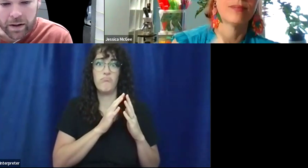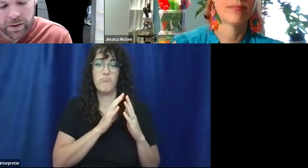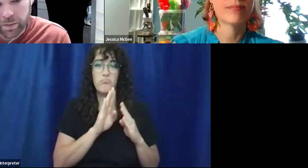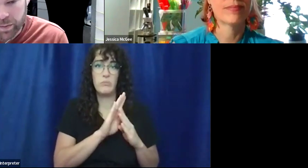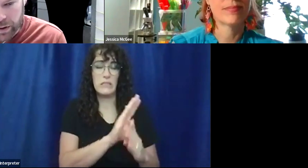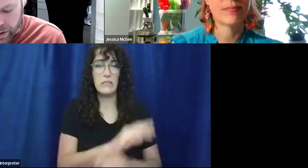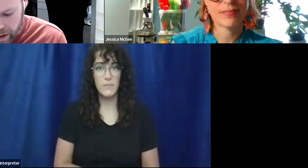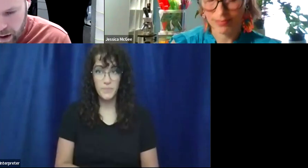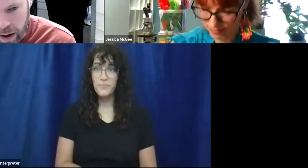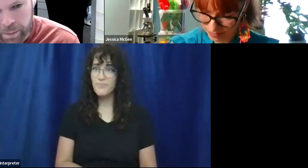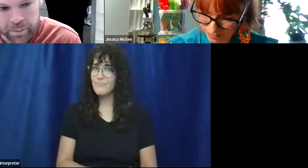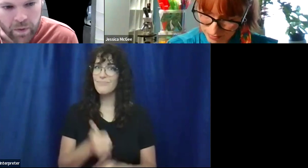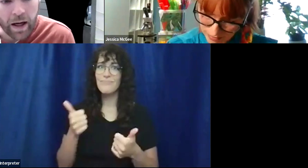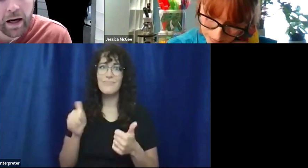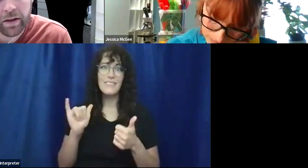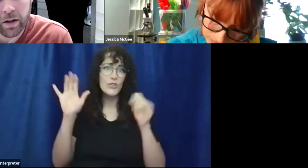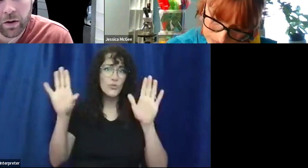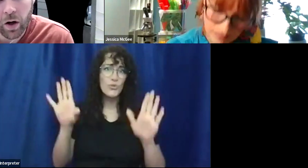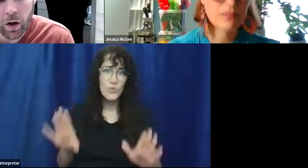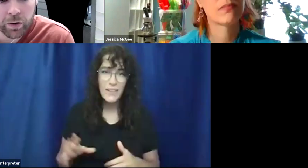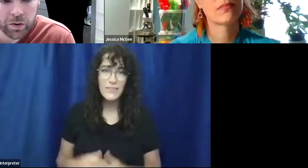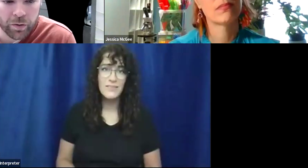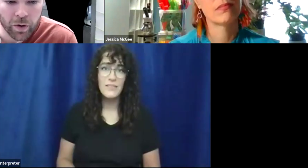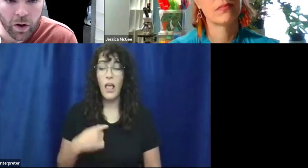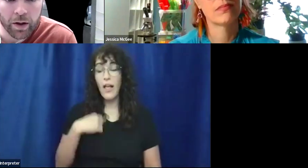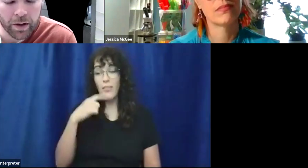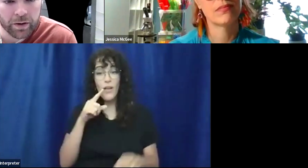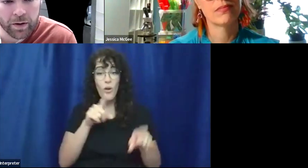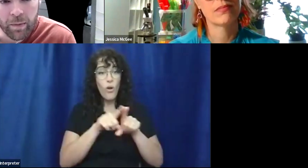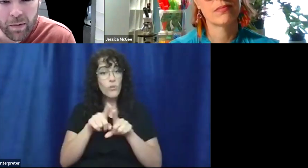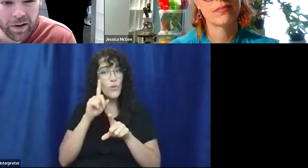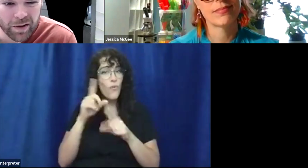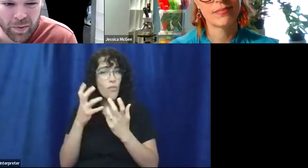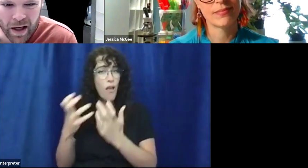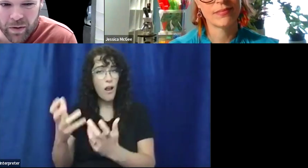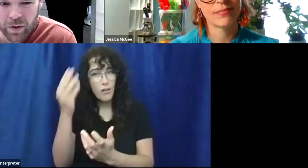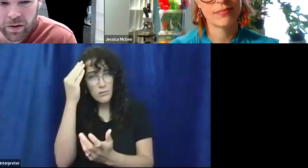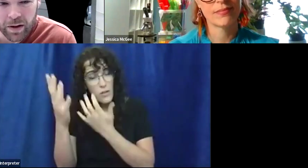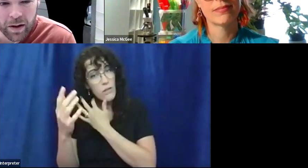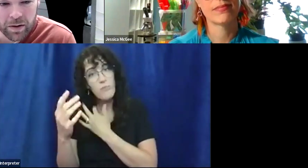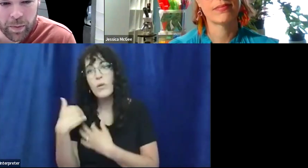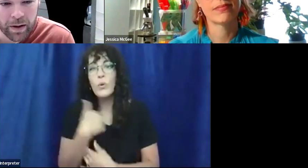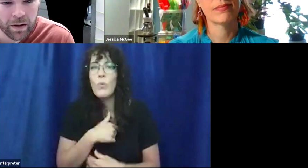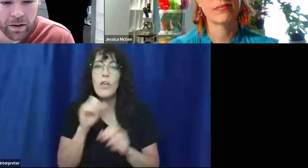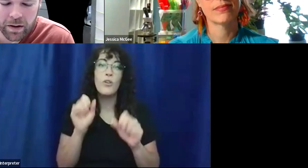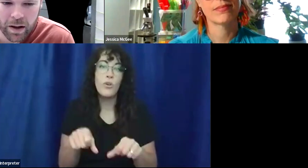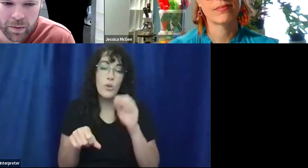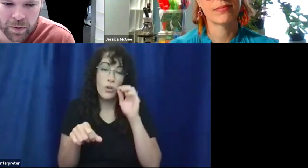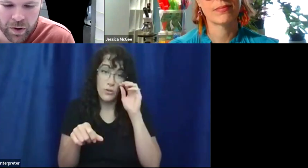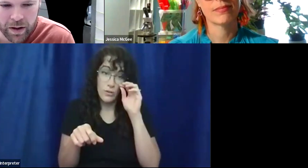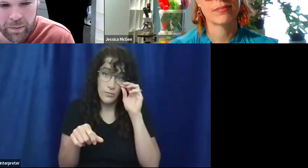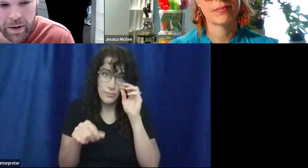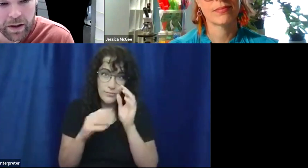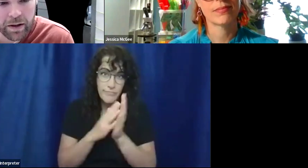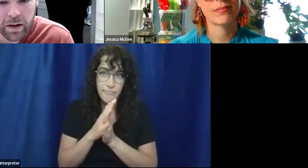Yeah, that's, that's great. Um, I think also just for the audience and maybe we could just bring everyone, uh, in, um,